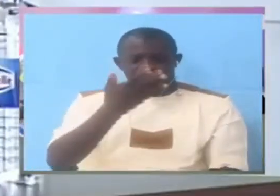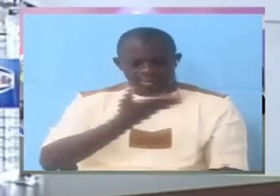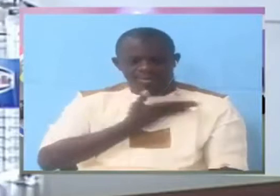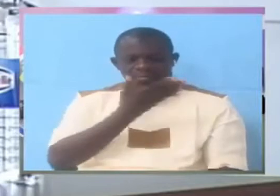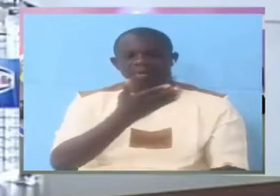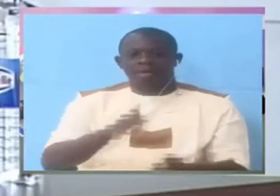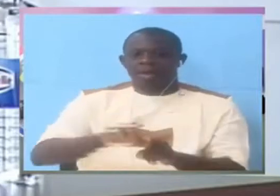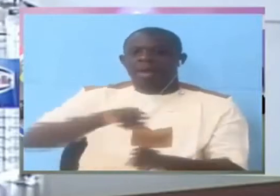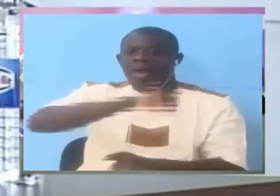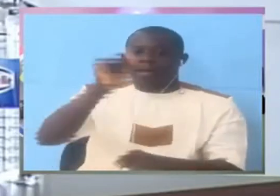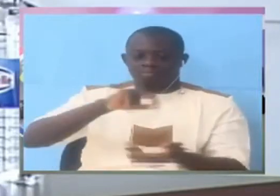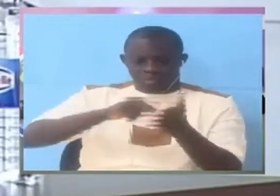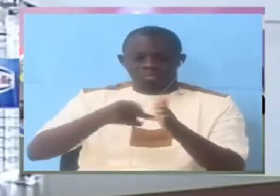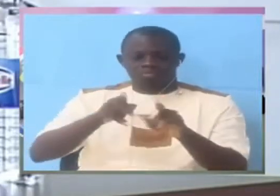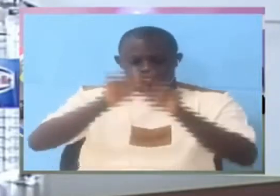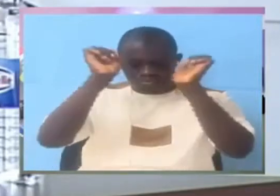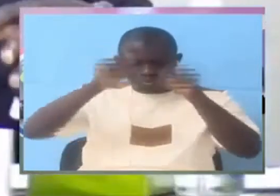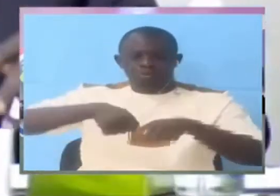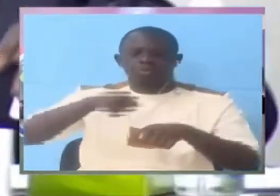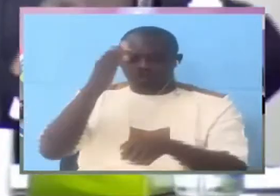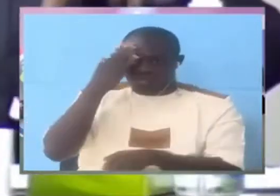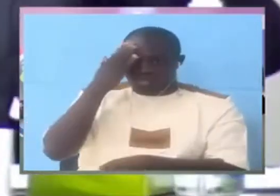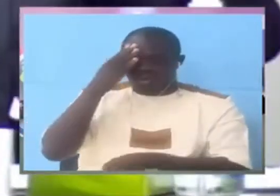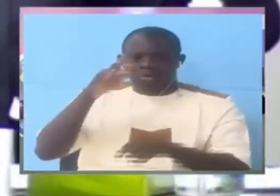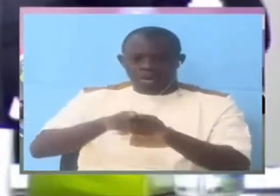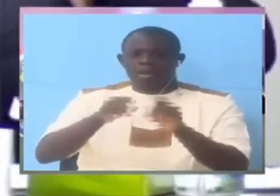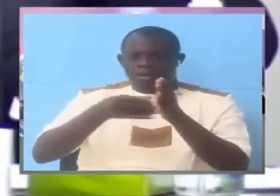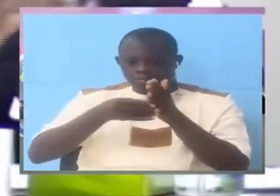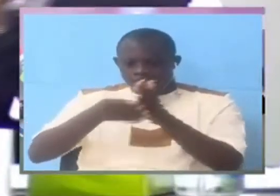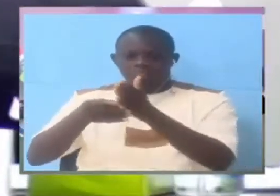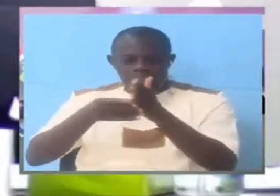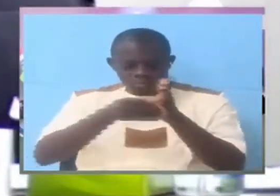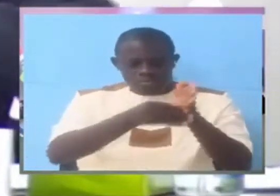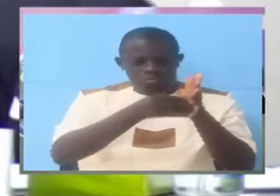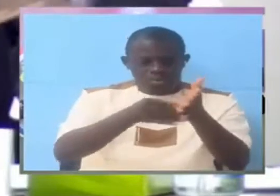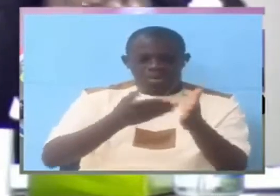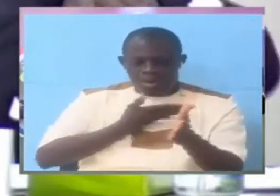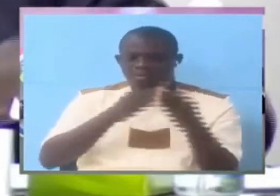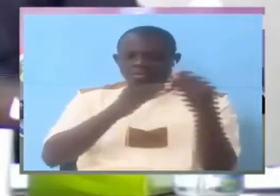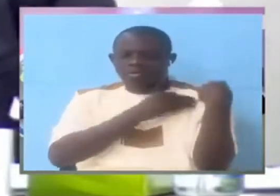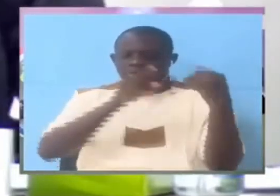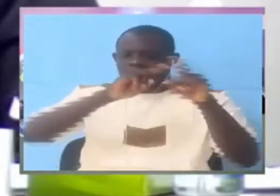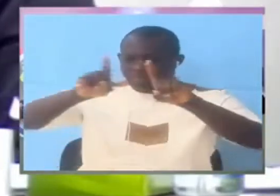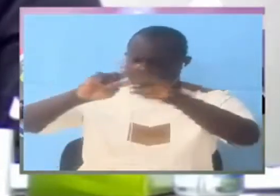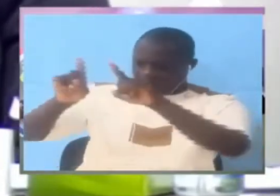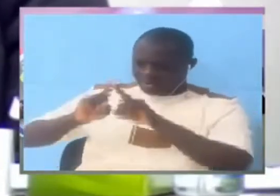And it would be known that the directors have responsibility over these various units.